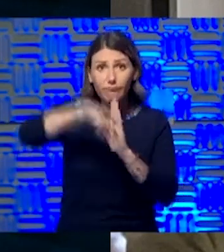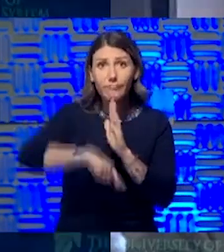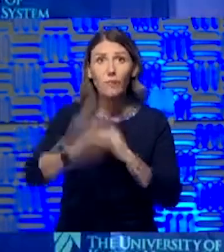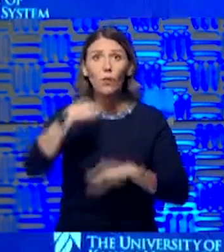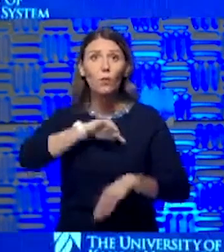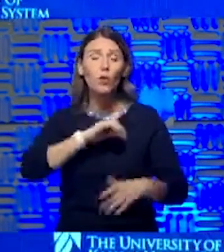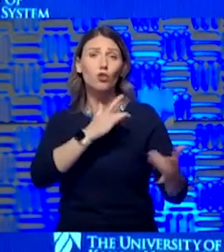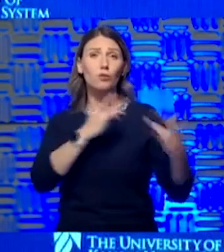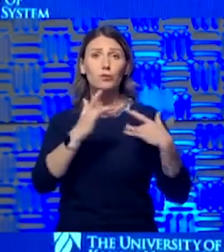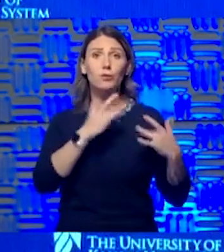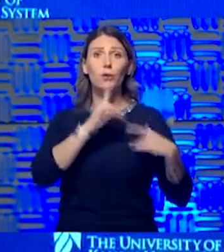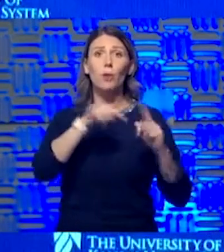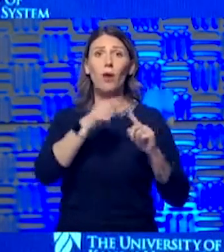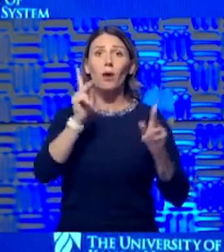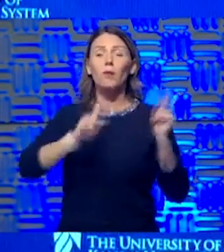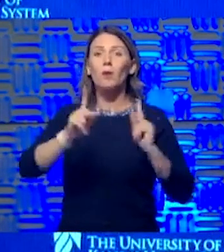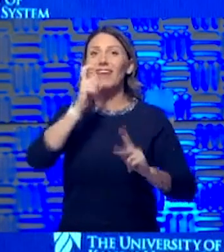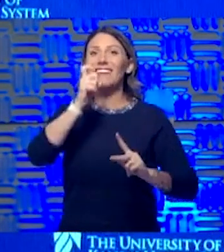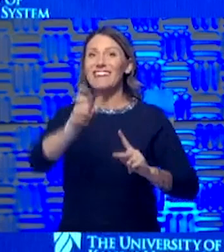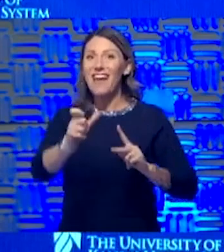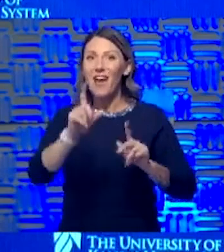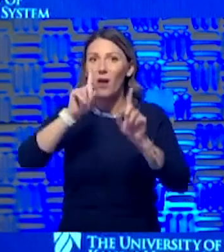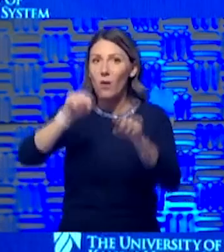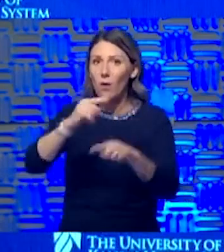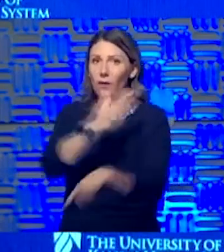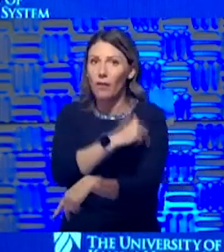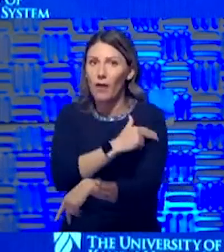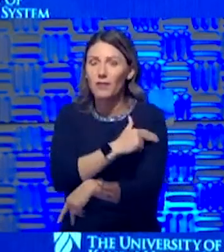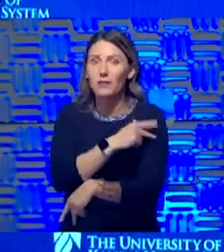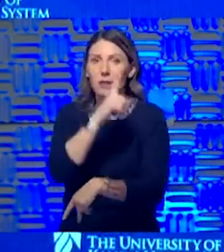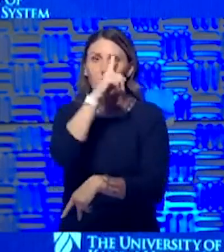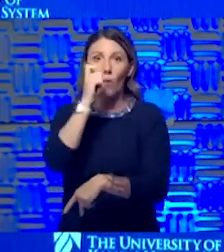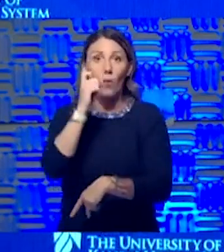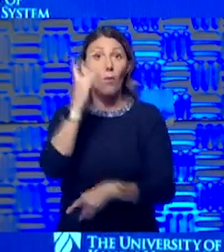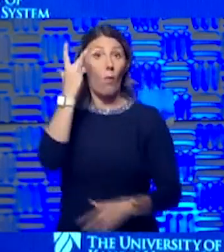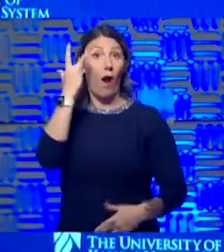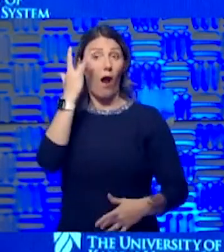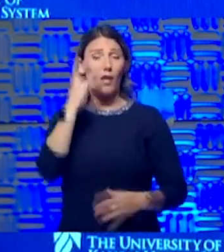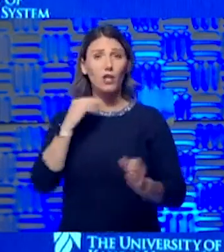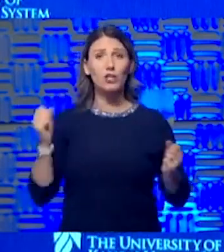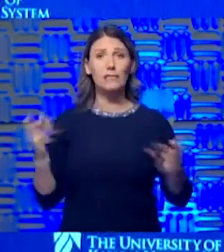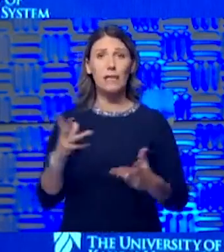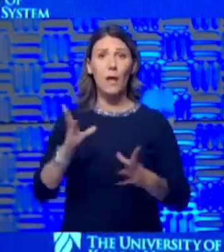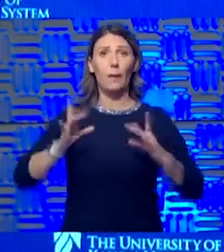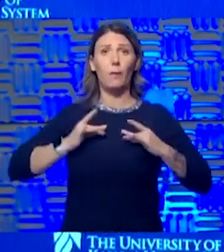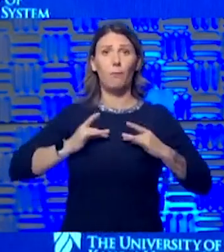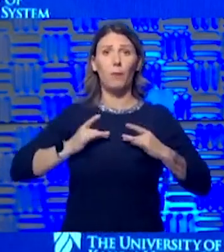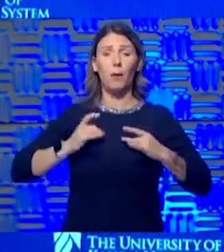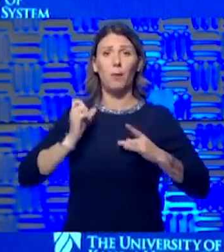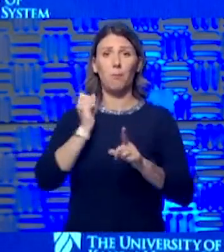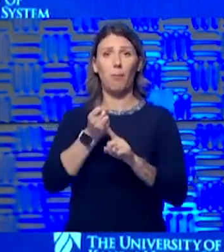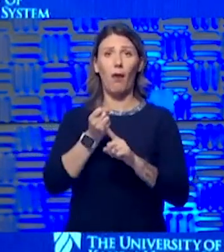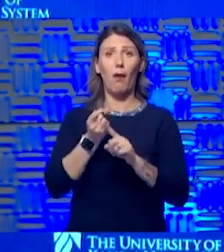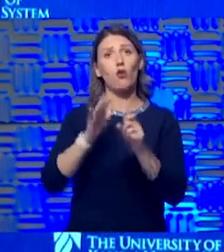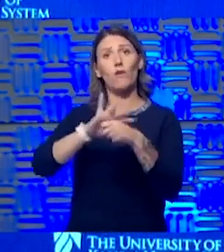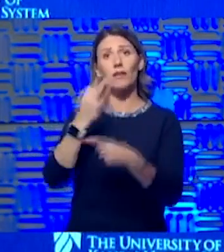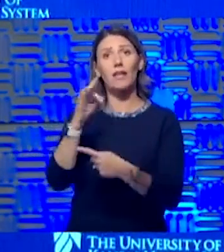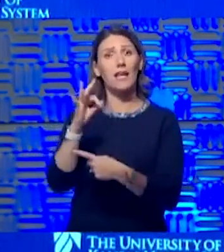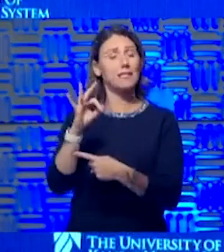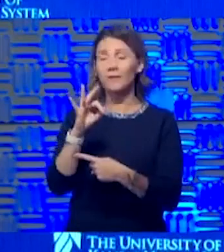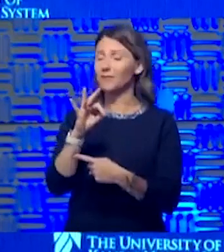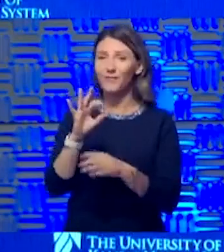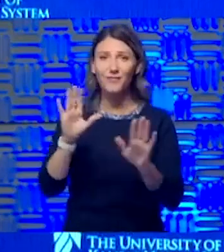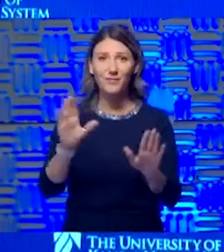home who are not coming to the hospital because they're afraid they're going to get COVID-19. I would just reiterate, we have worked so hard. We cohort